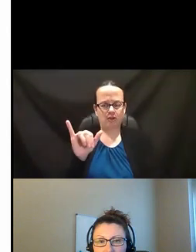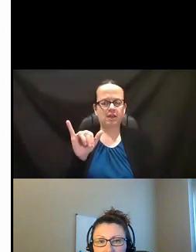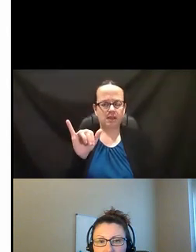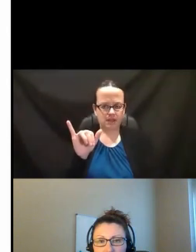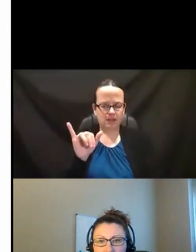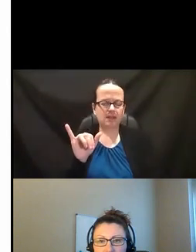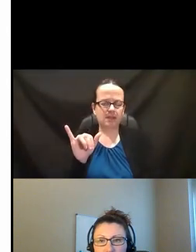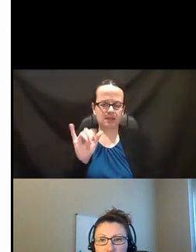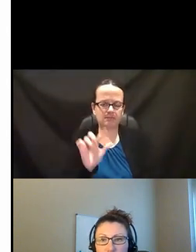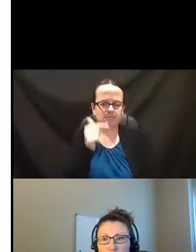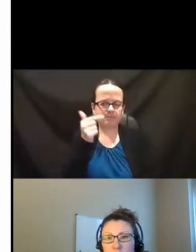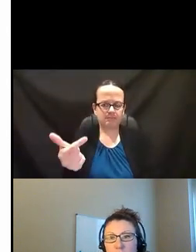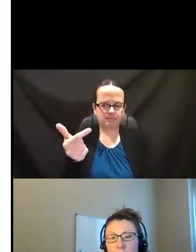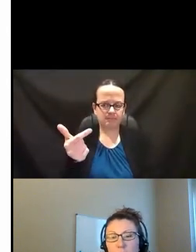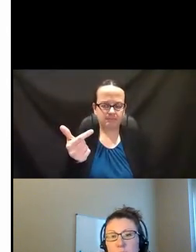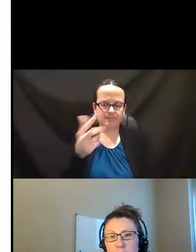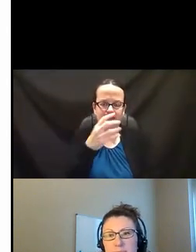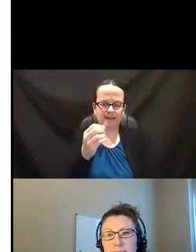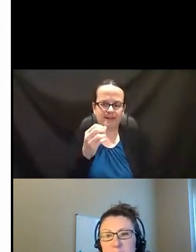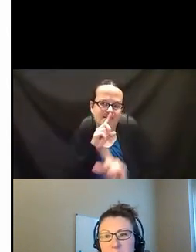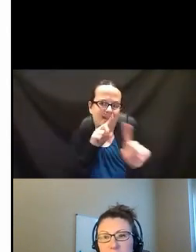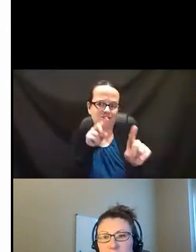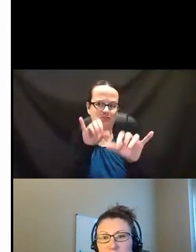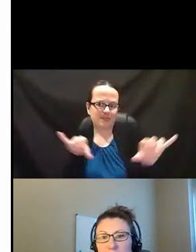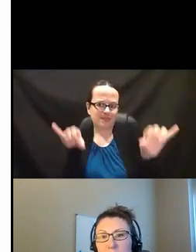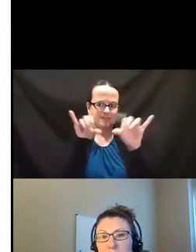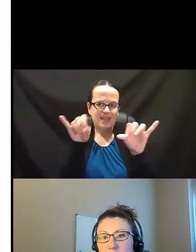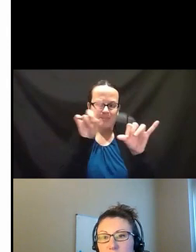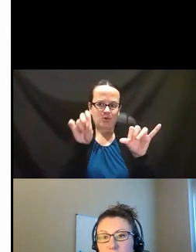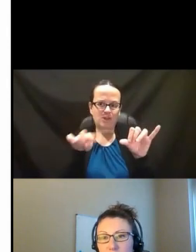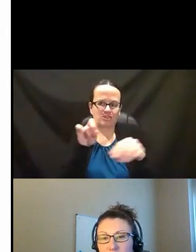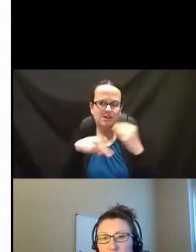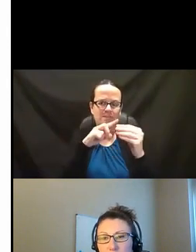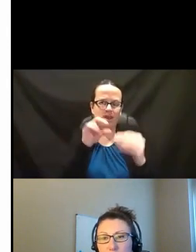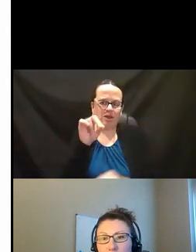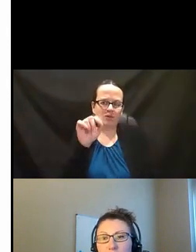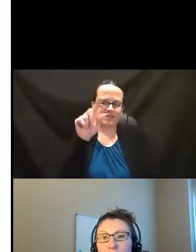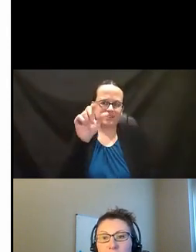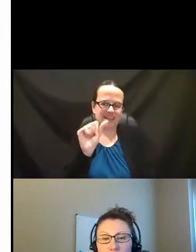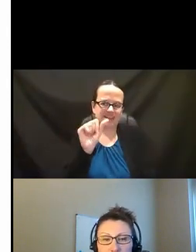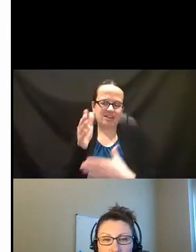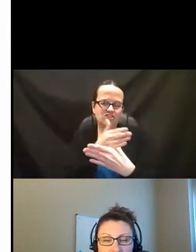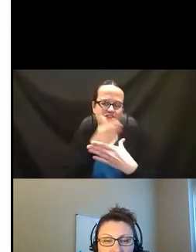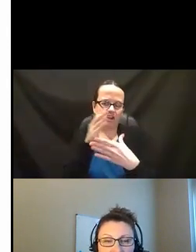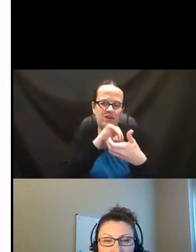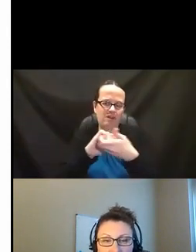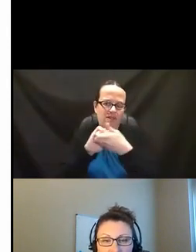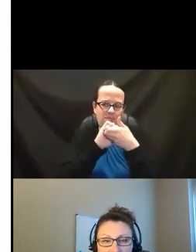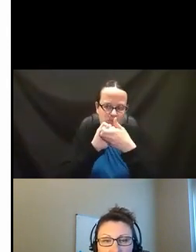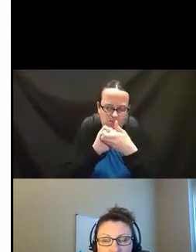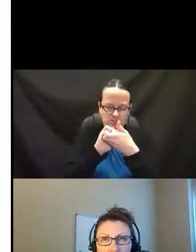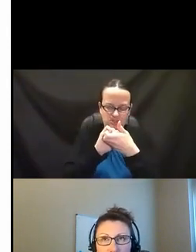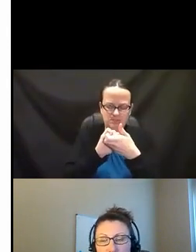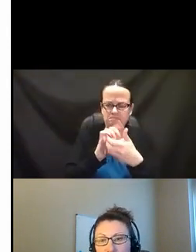So back to you guys in answering the same question about data sharing collaboration. Sure, thank you.